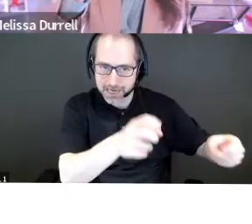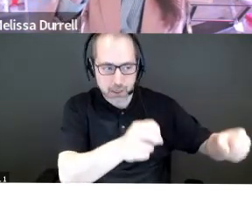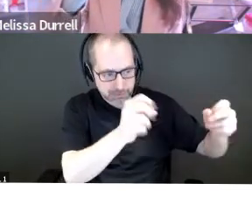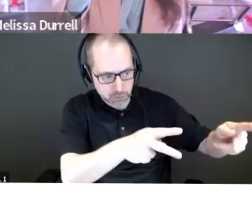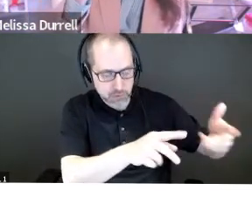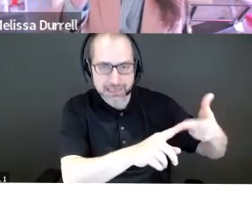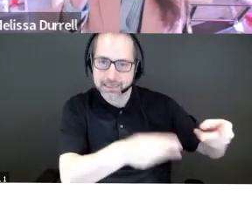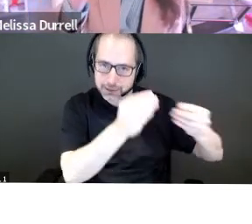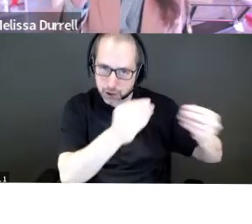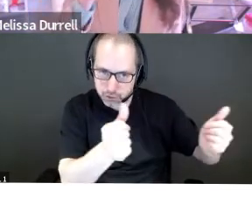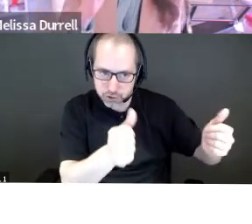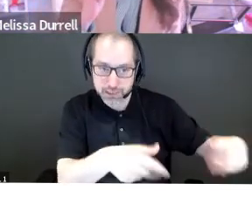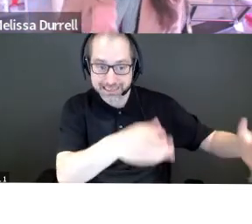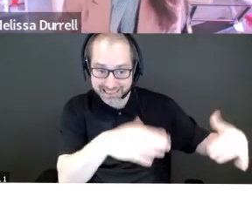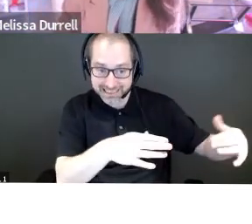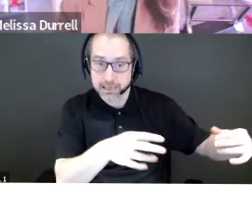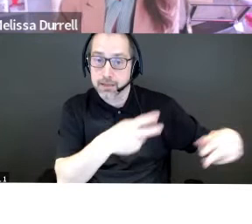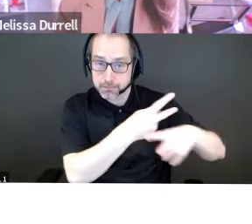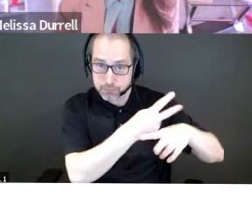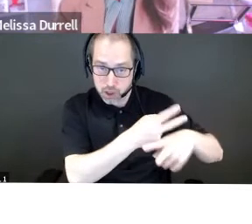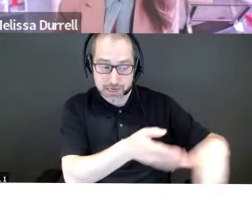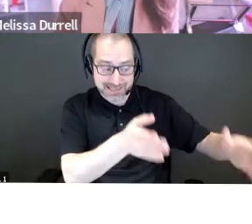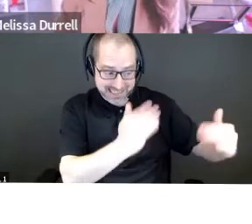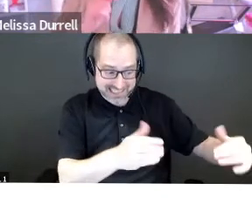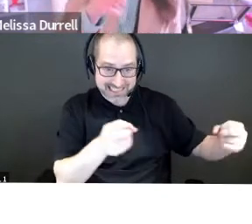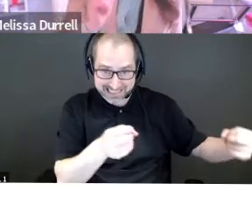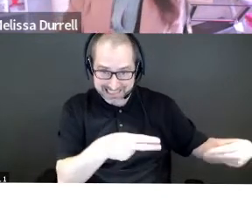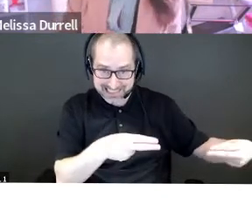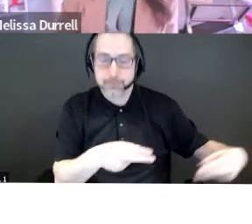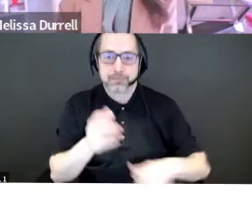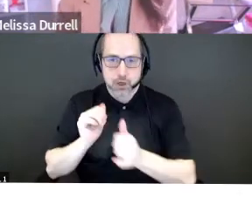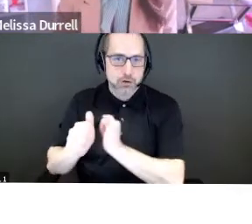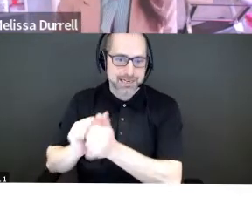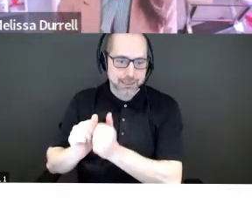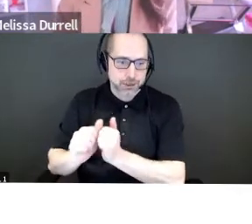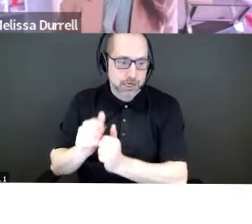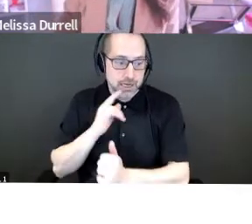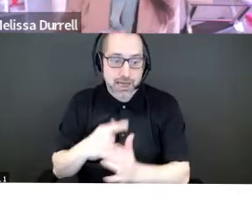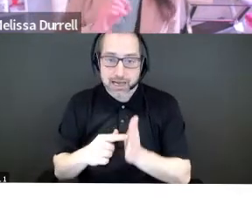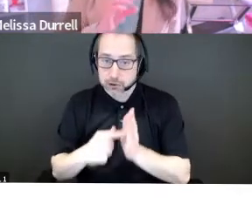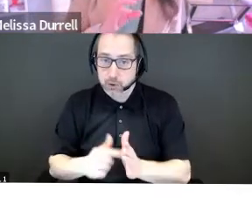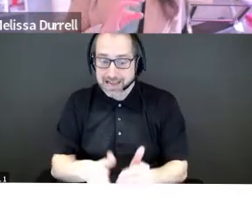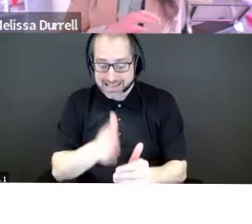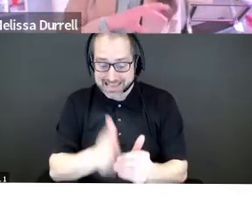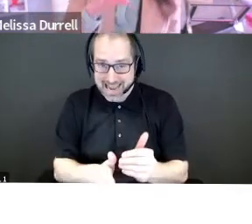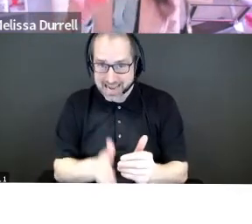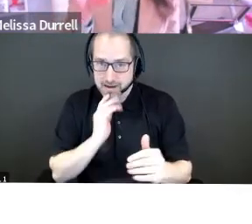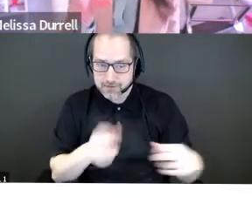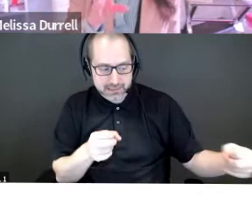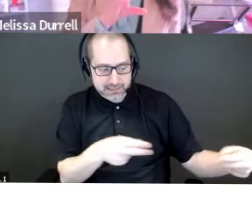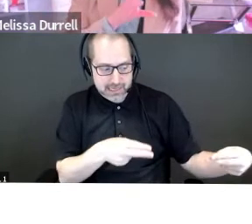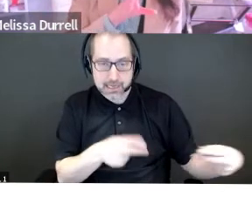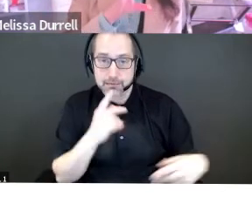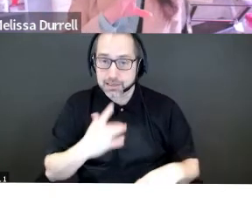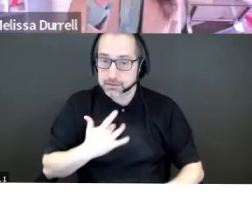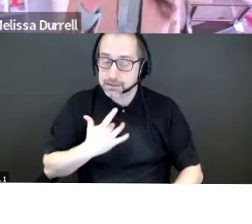solution, here's our product. And here's where we fit in with the competition. I'm showing it at the end of the slide because, uh, you know, typically